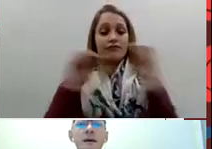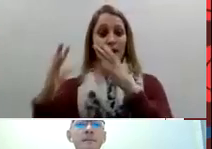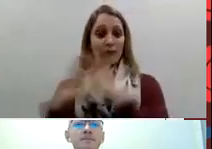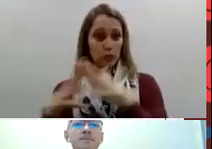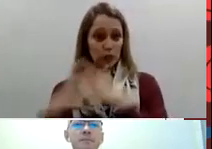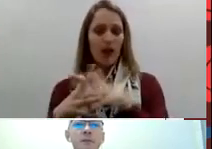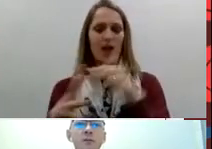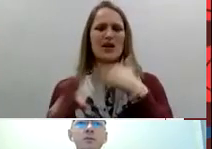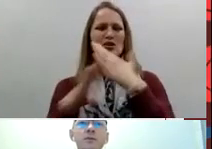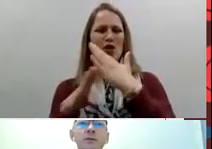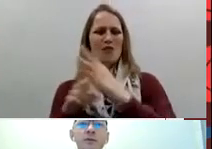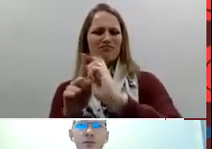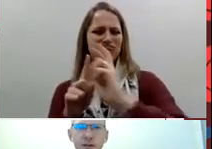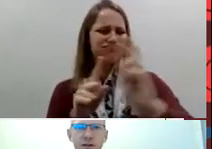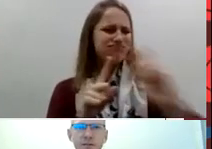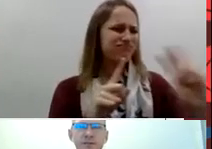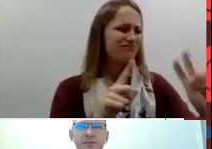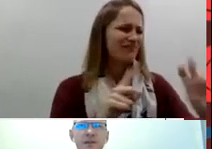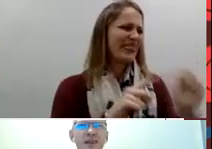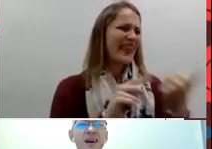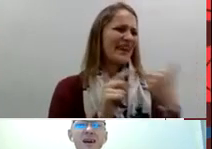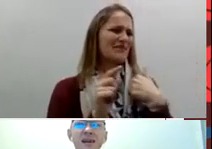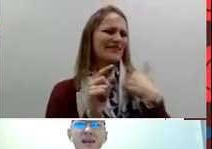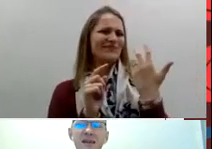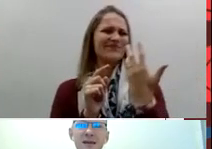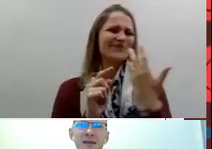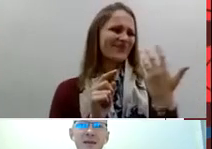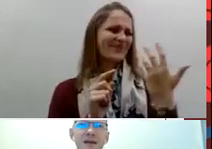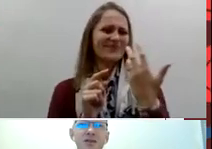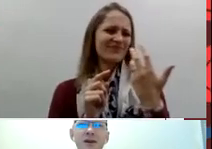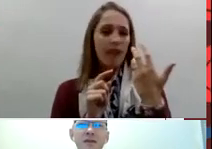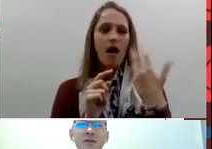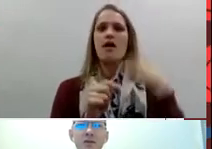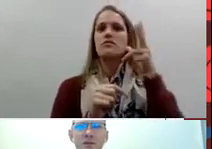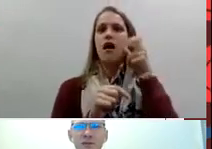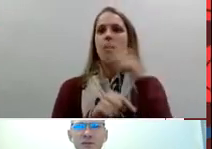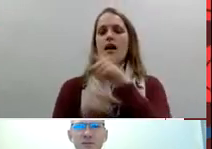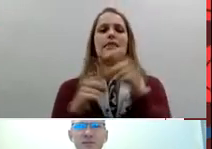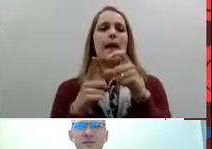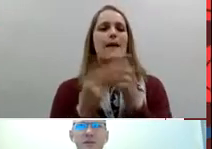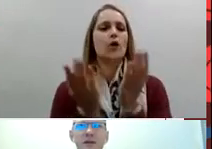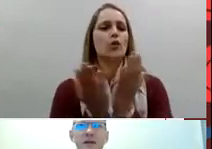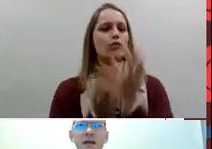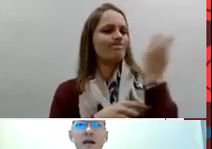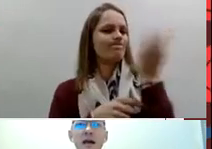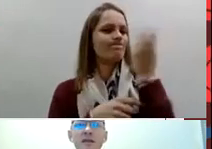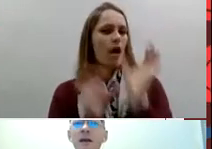moved to booster I as I said I tried different jobs and then I